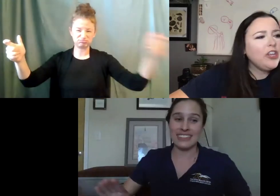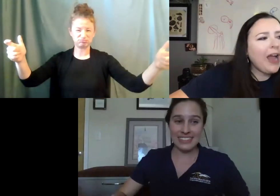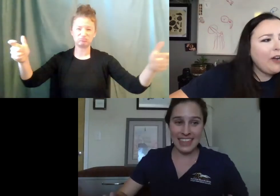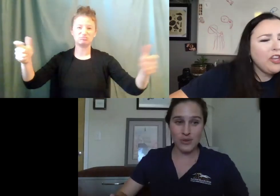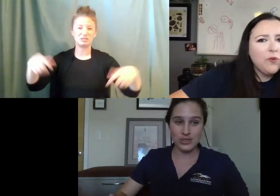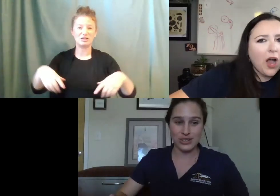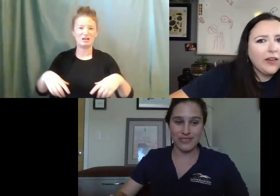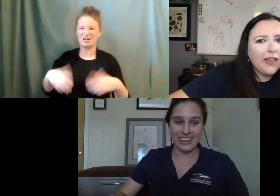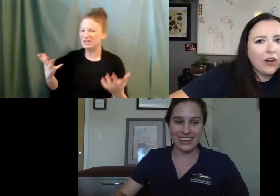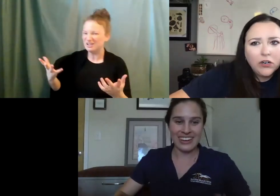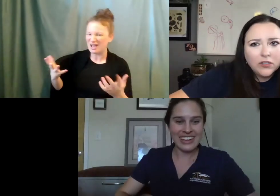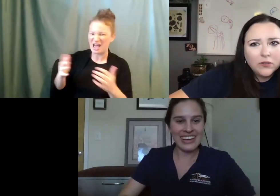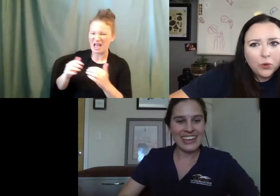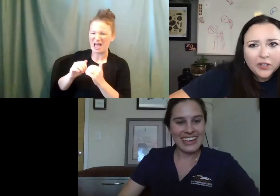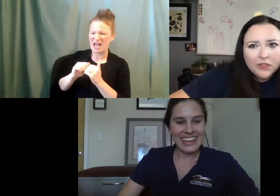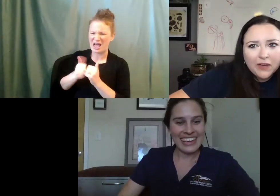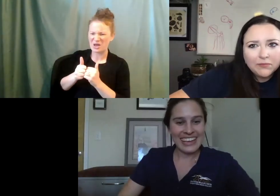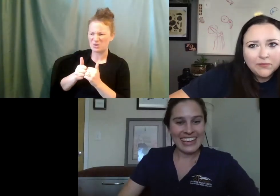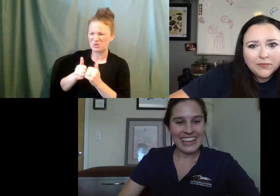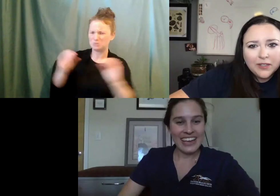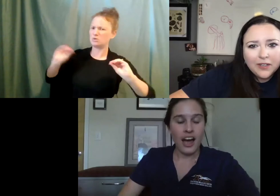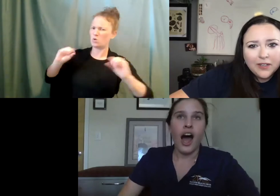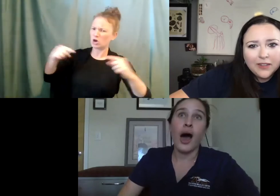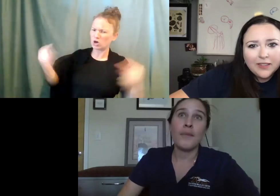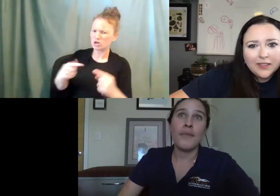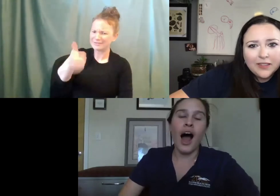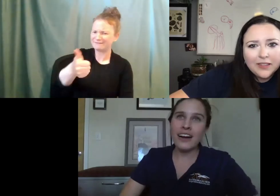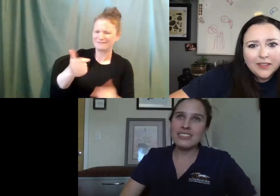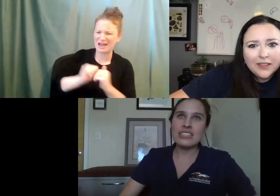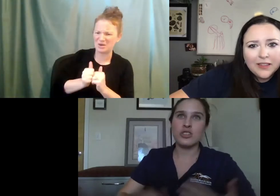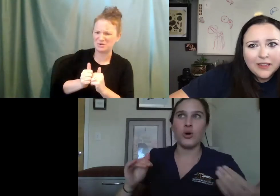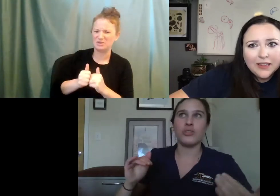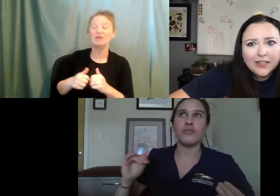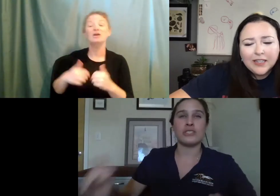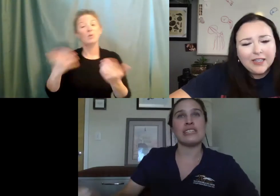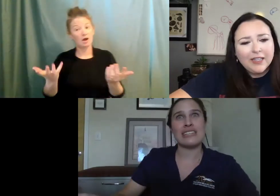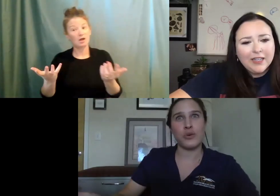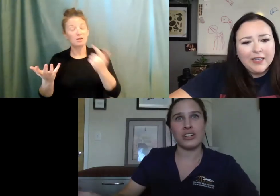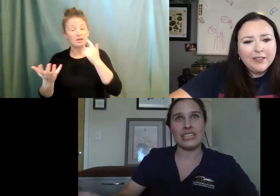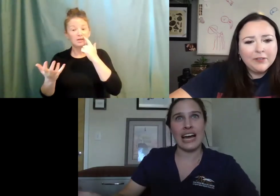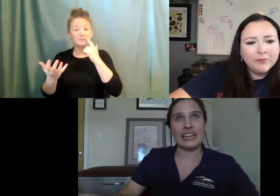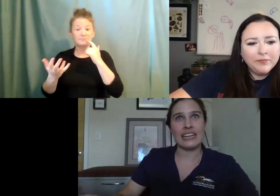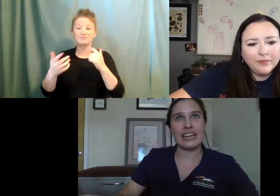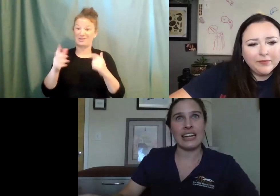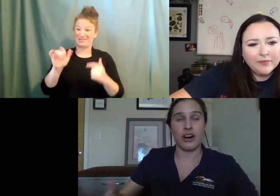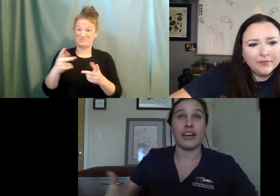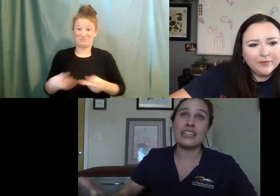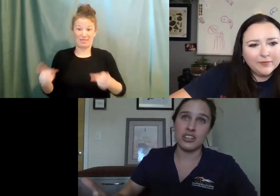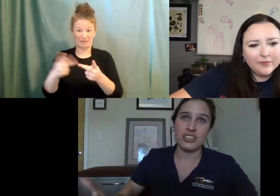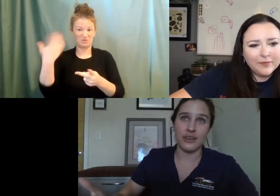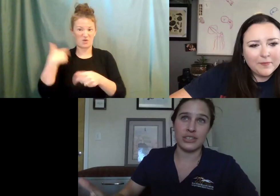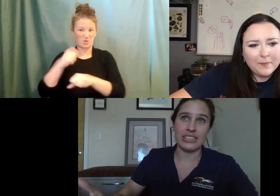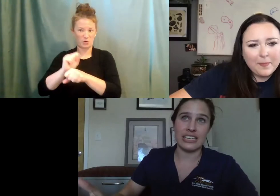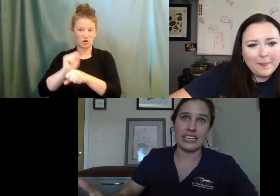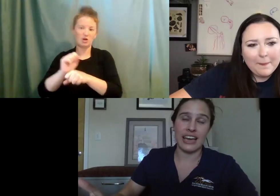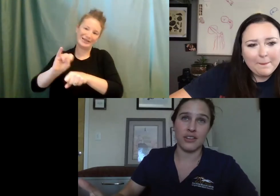So that, how do you not get hurt working with them? Um, honestly, so the facility that I worked at or I